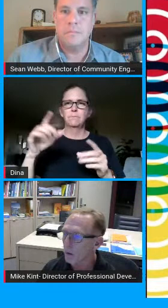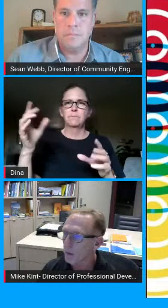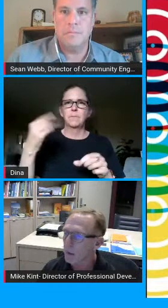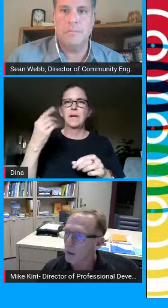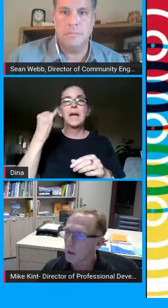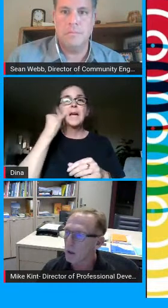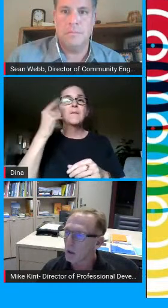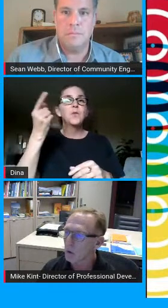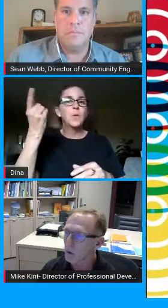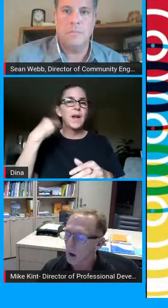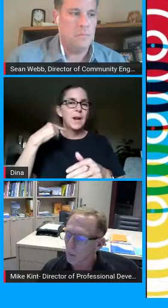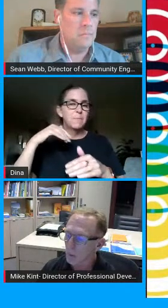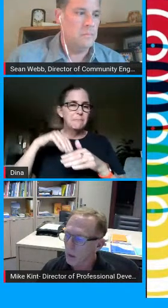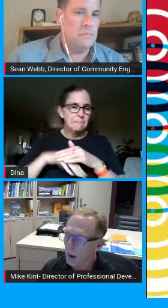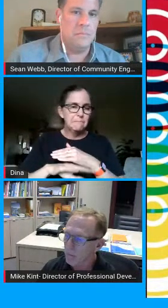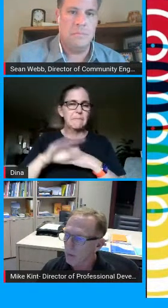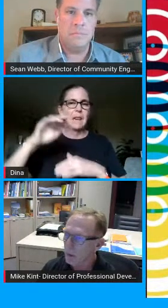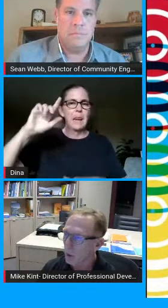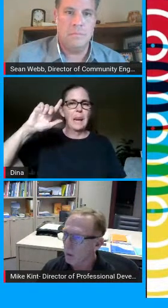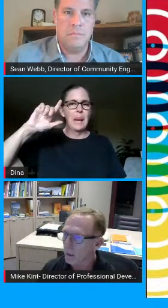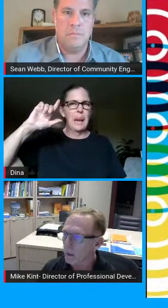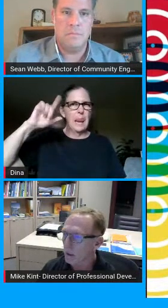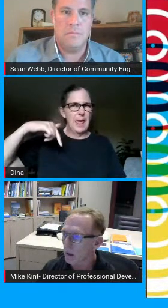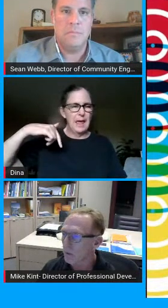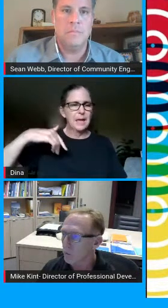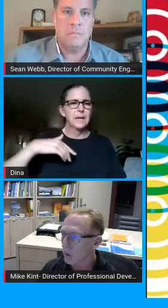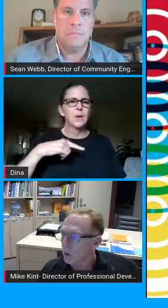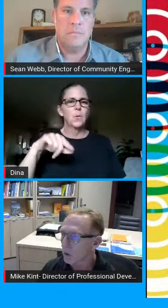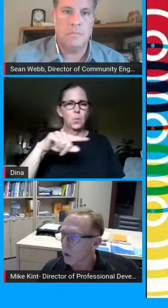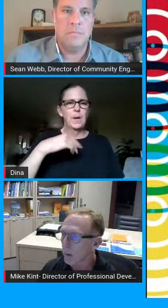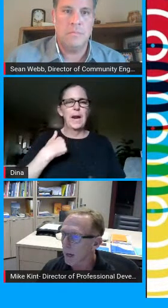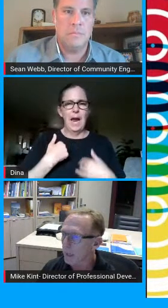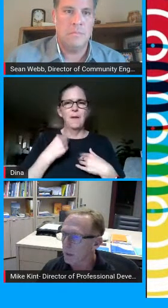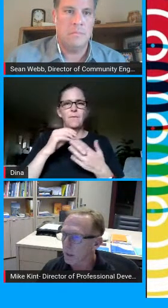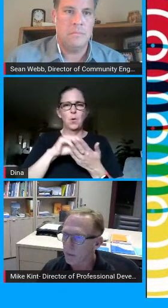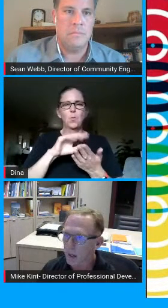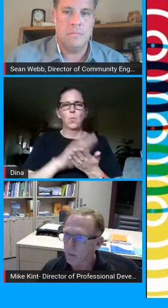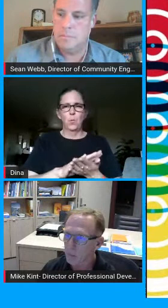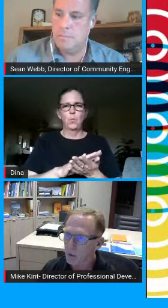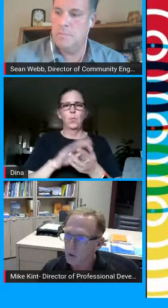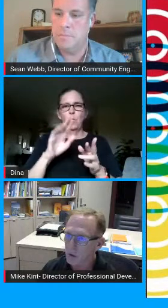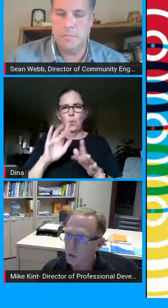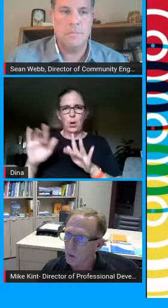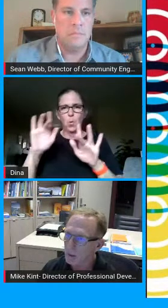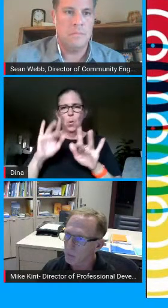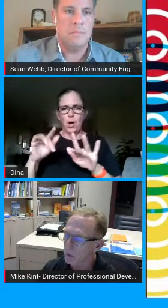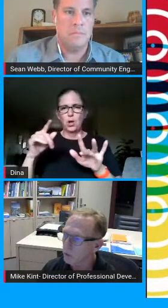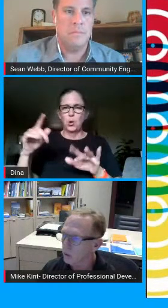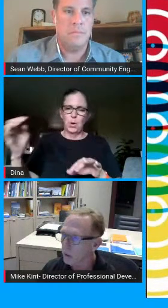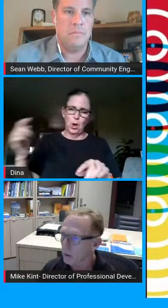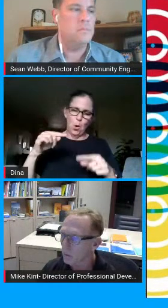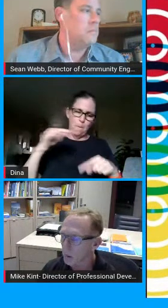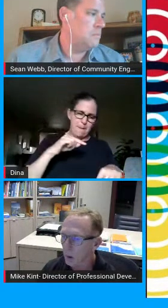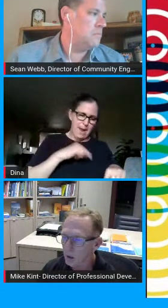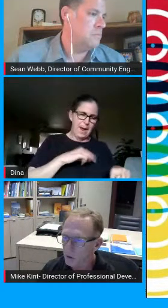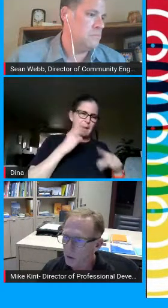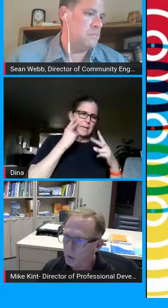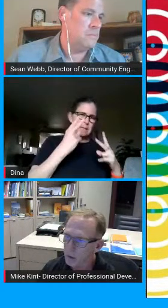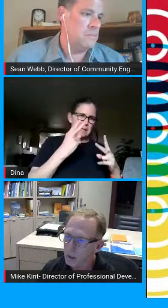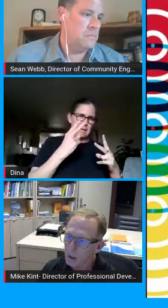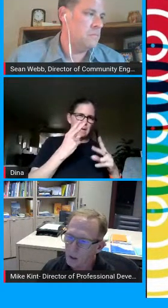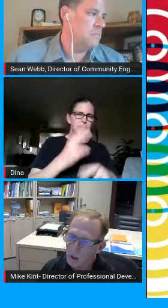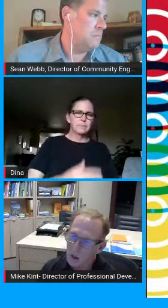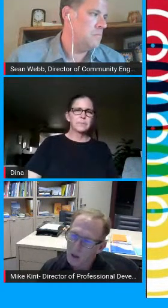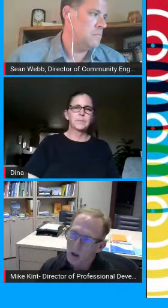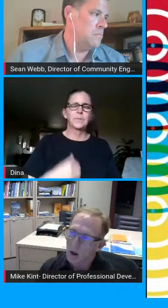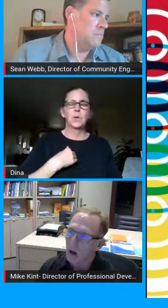you missed part of it you know we will have that recording uh for you to go back and get that information that you might have missed so again we apologize